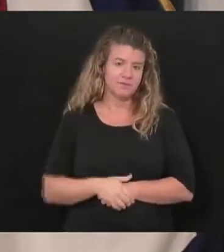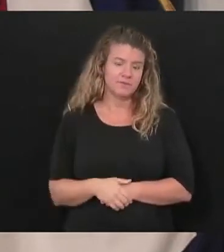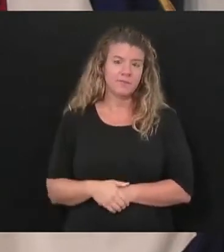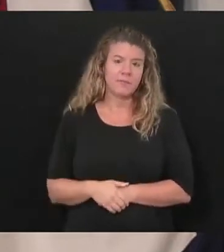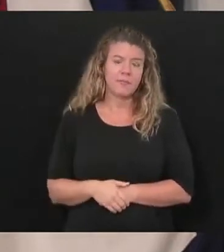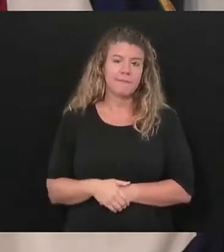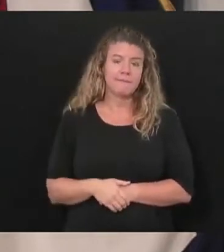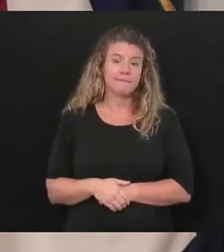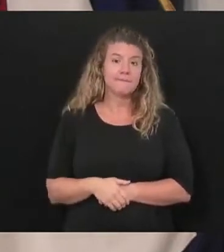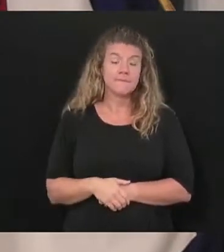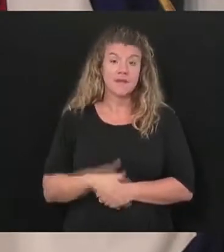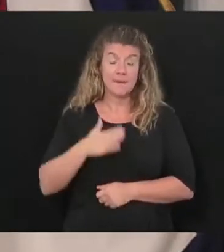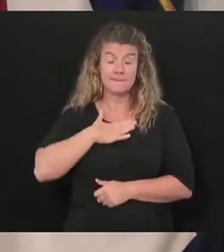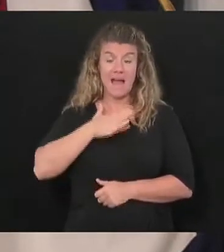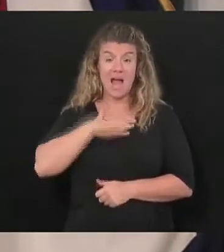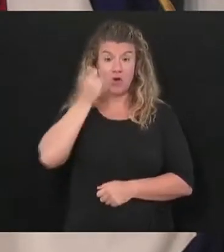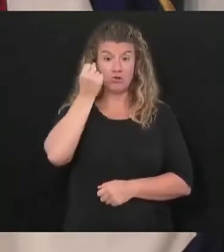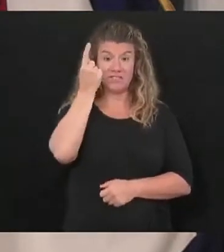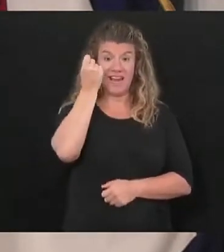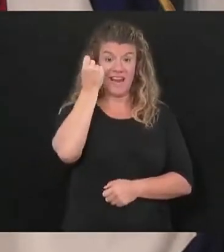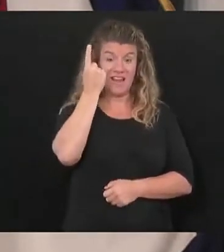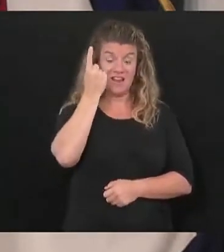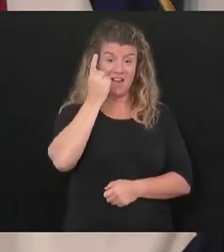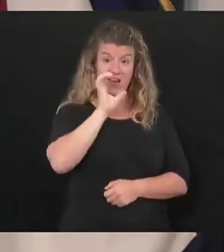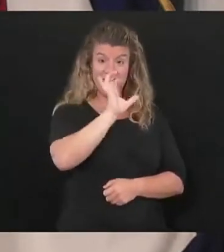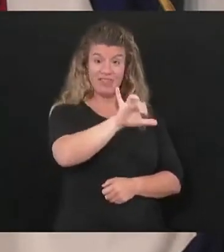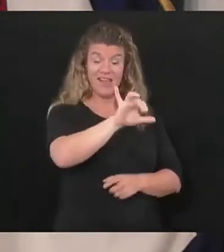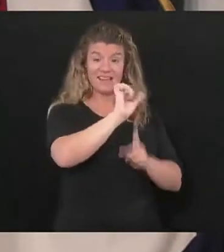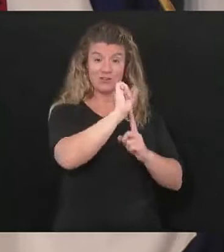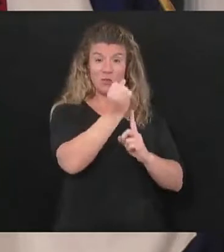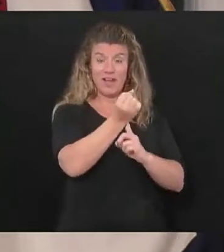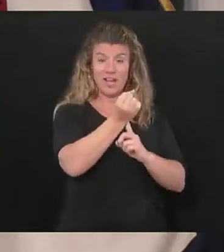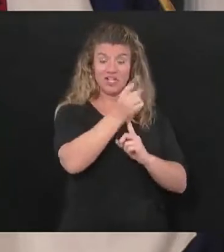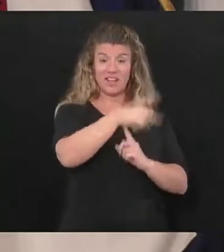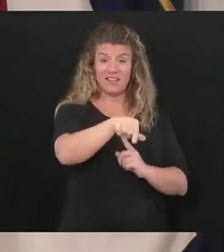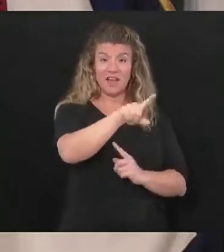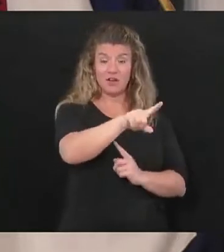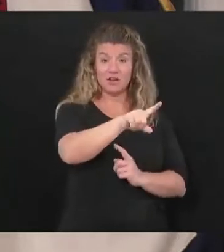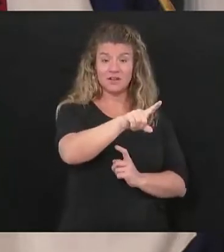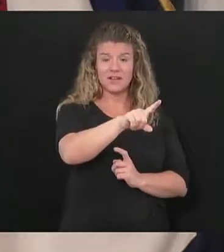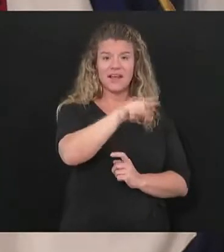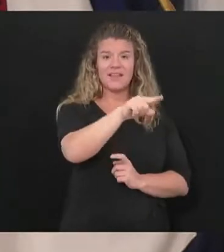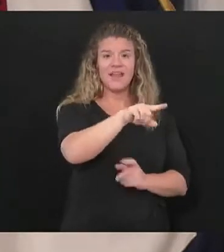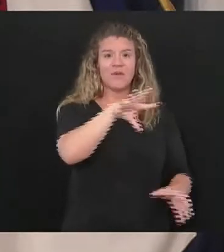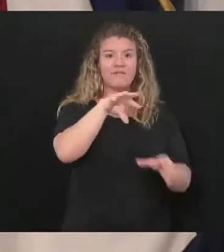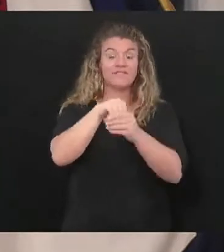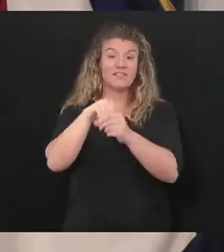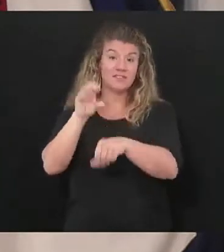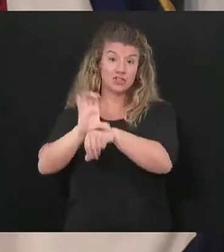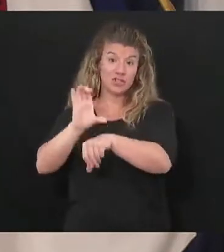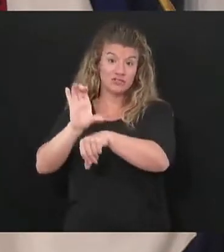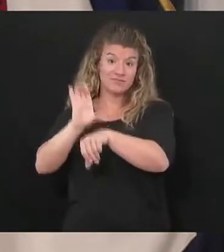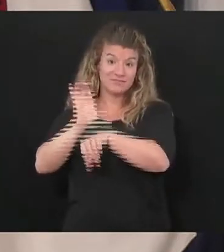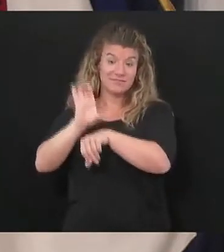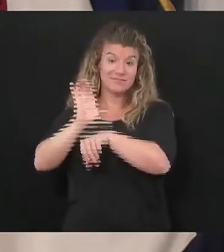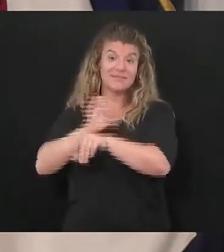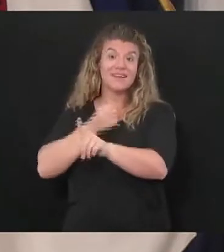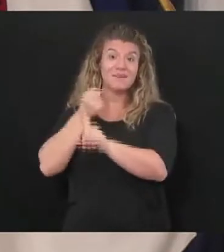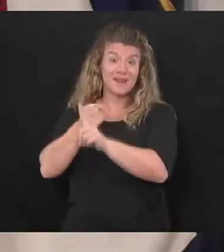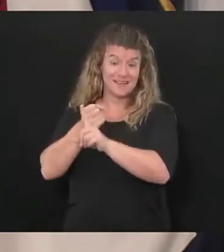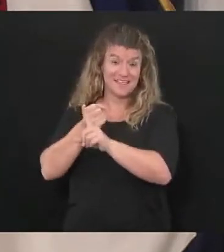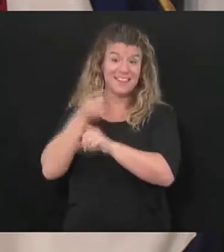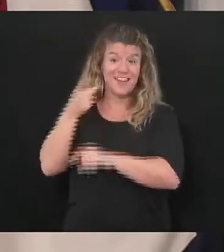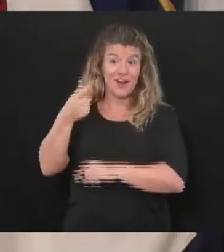From what I understand, it's one of those individuals that was in the church outbreak in Greenbrier